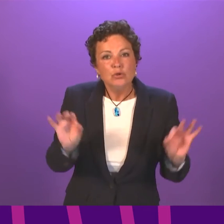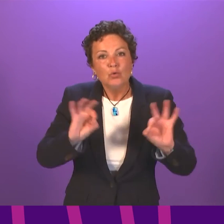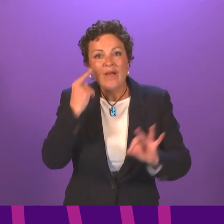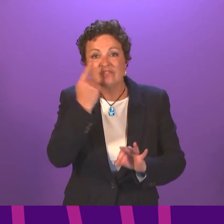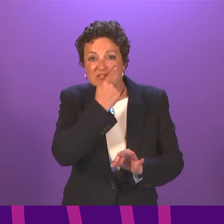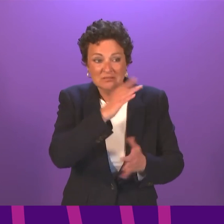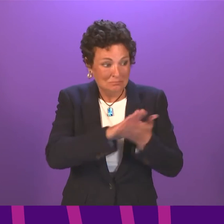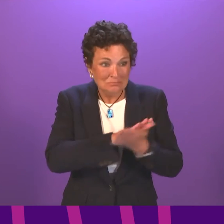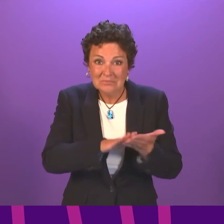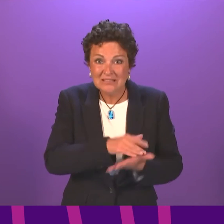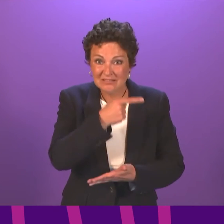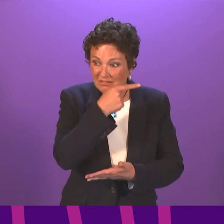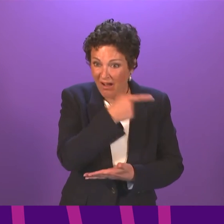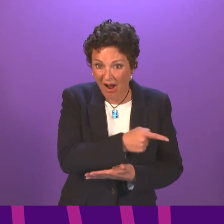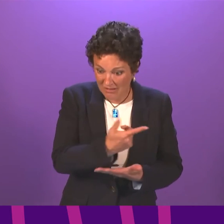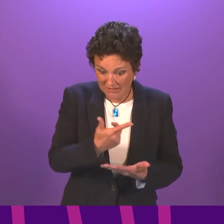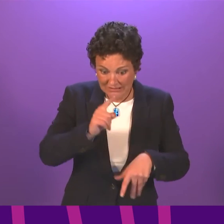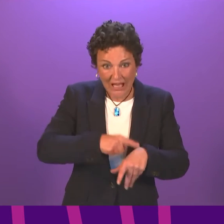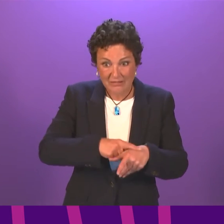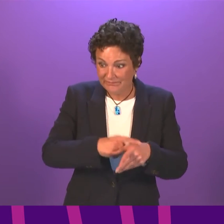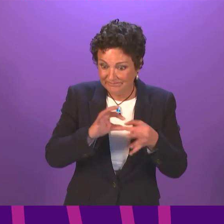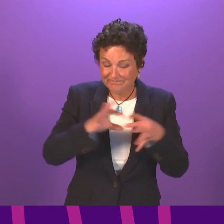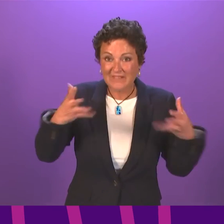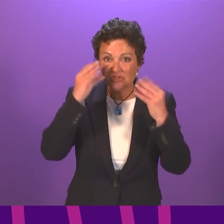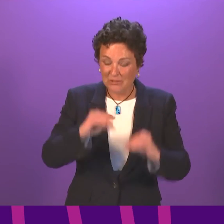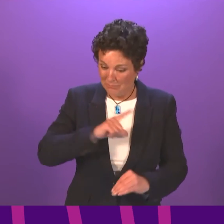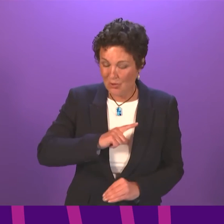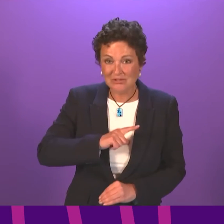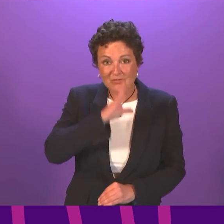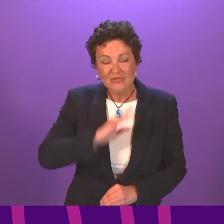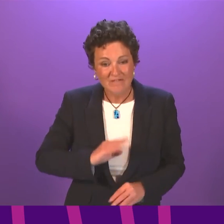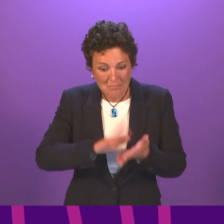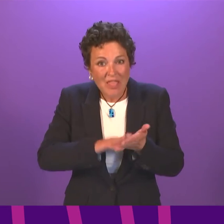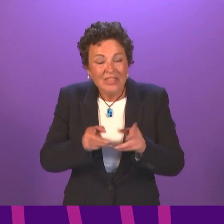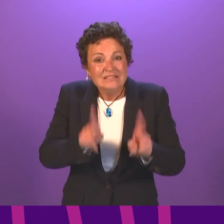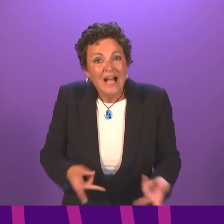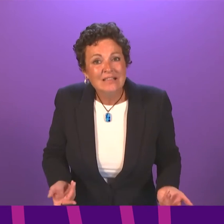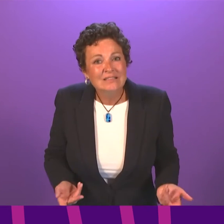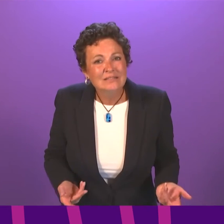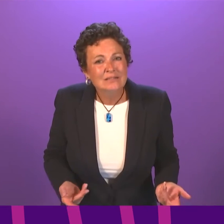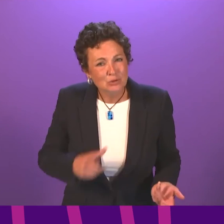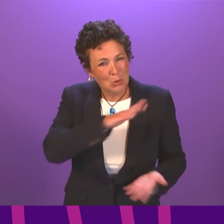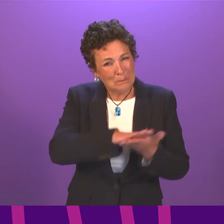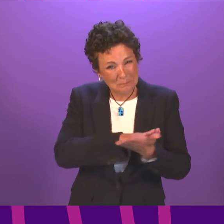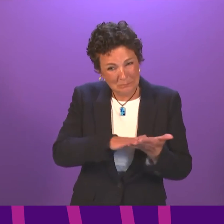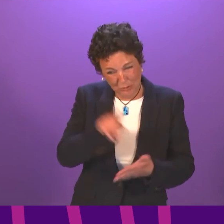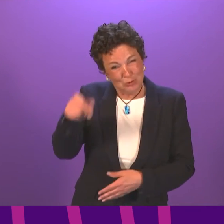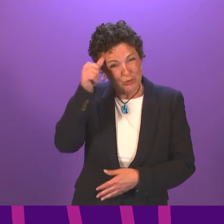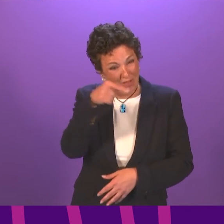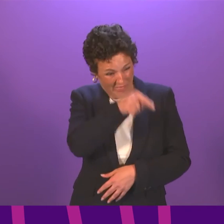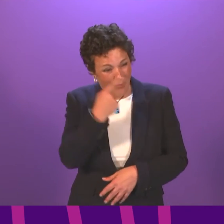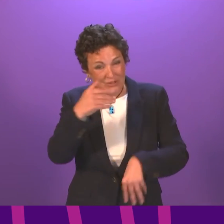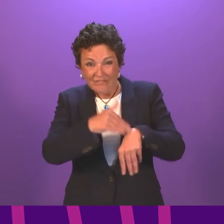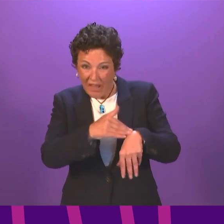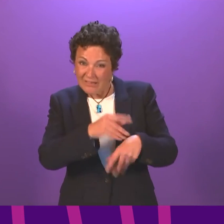has been exacerbated by grief. Does the First Minister believe that such circumstances would impact on Ellie's performance and